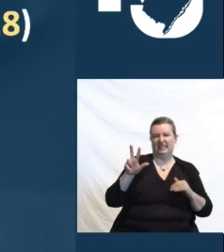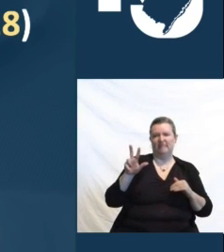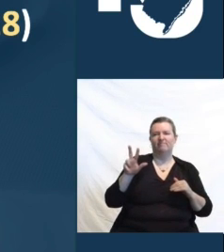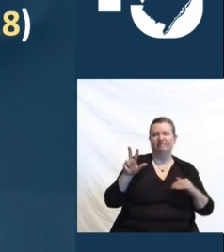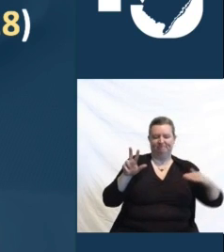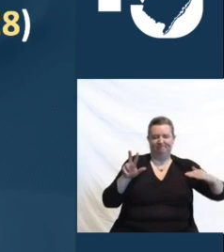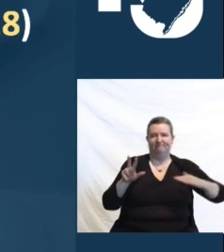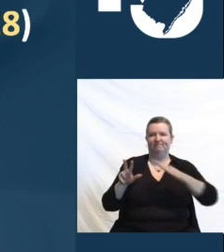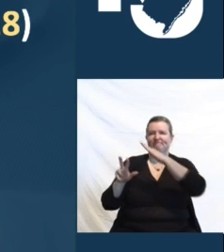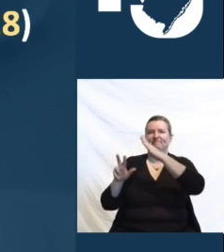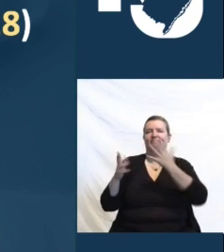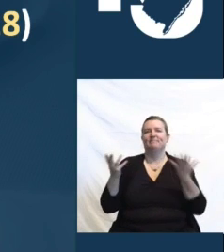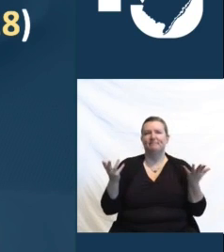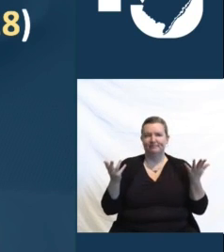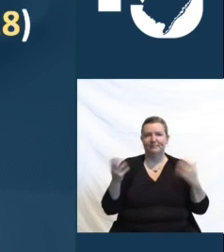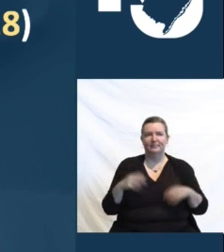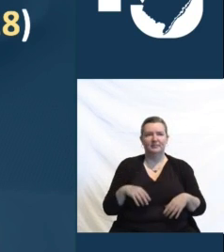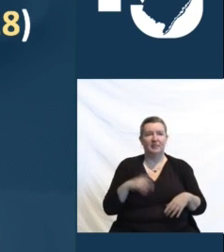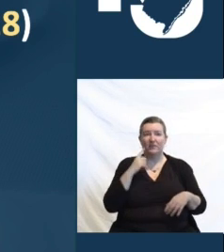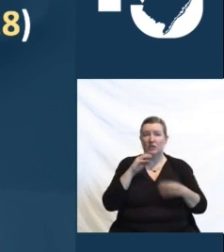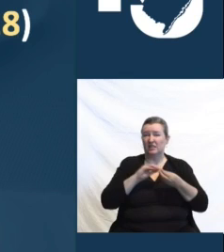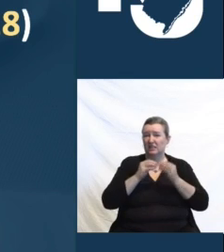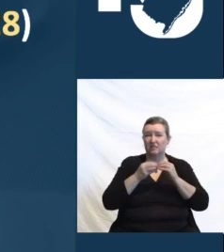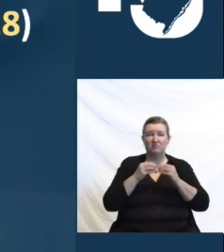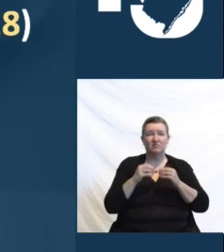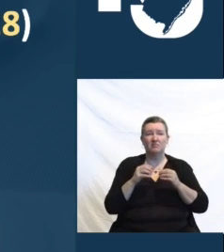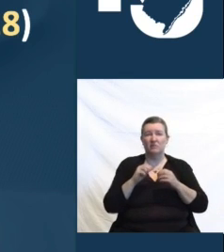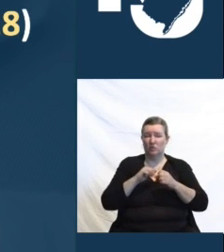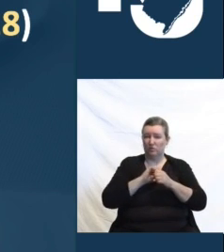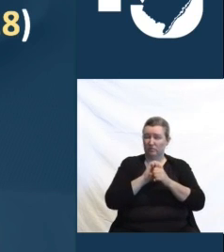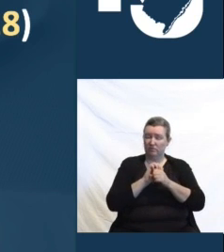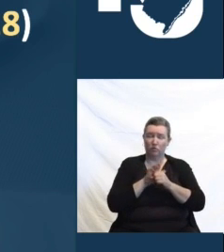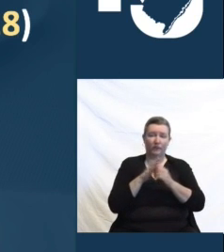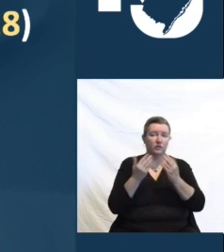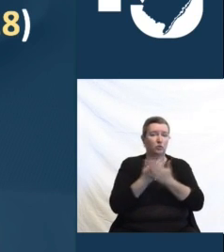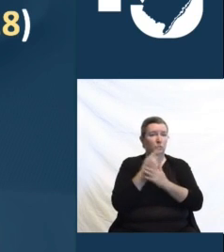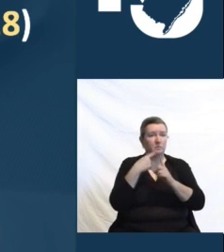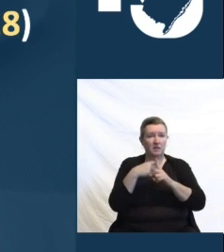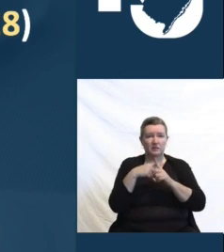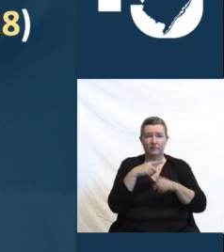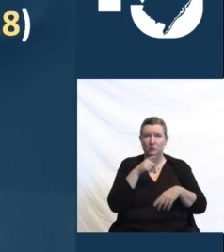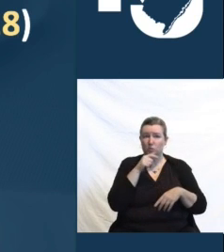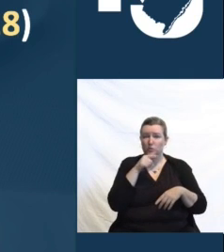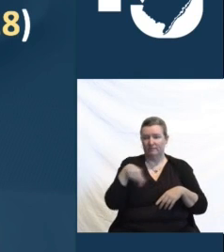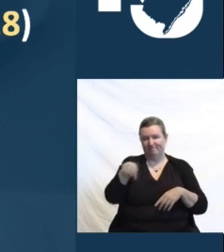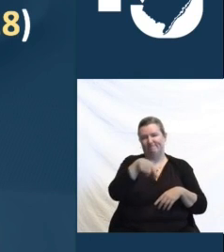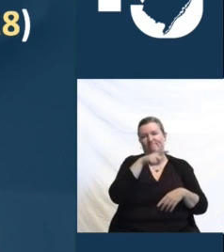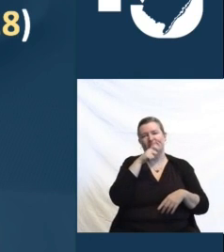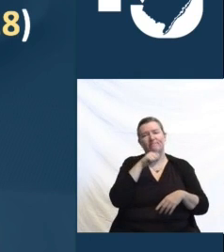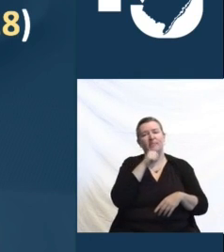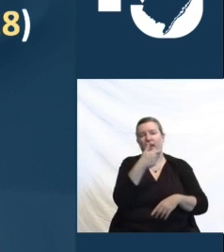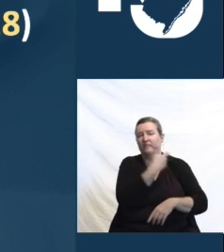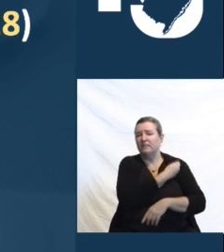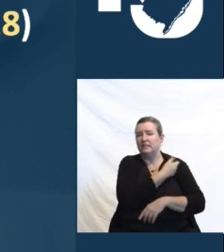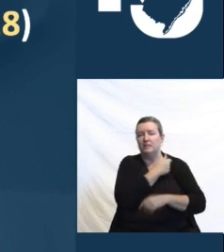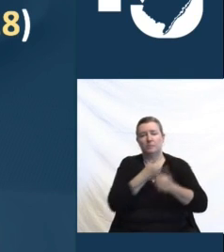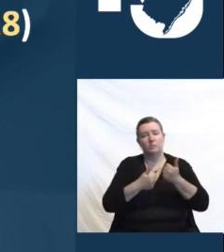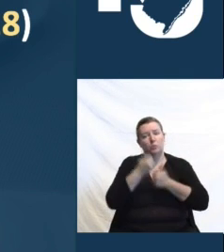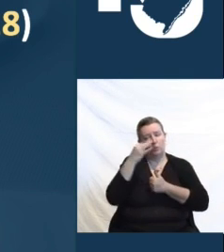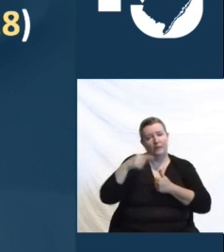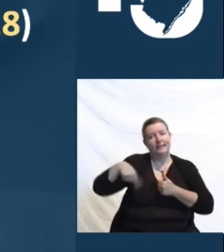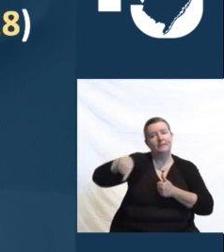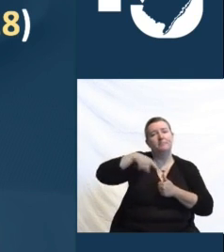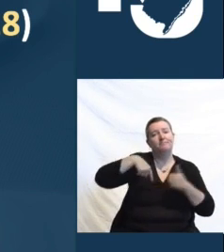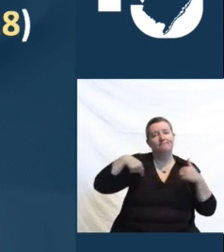overwhelmingly, these new cases continue to be among unvaccinated individuals, but that does not mean that they can't spread